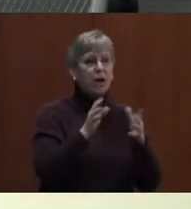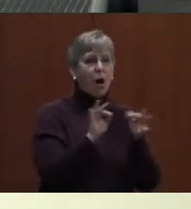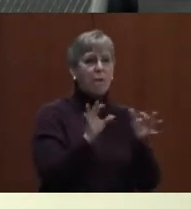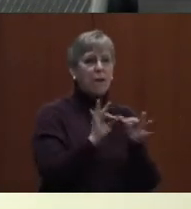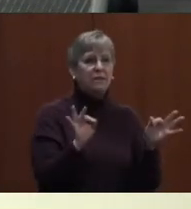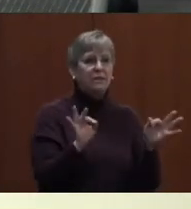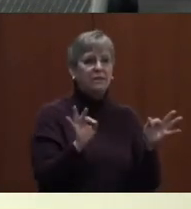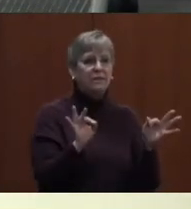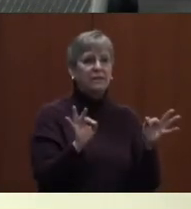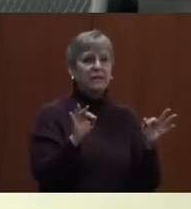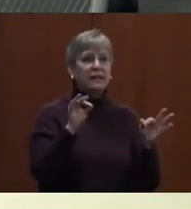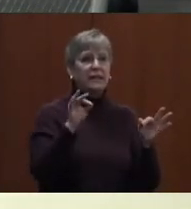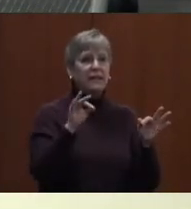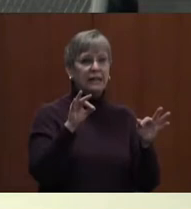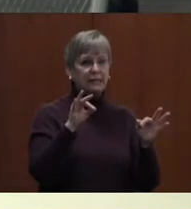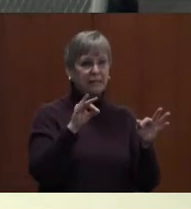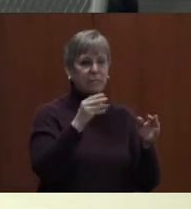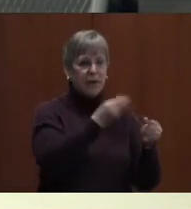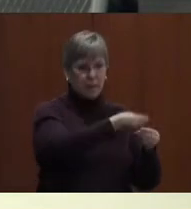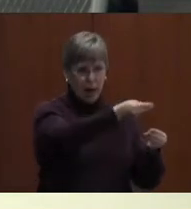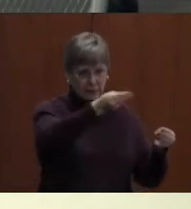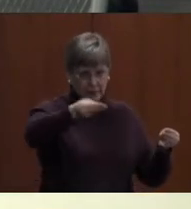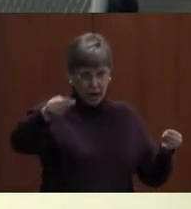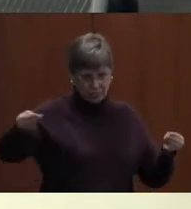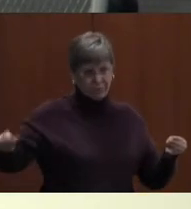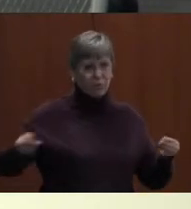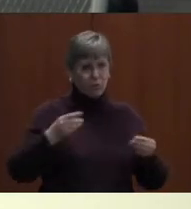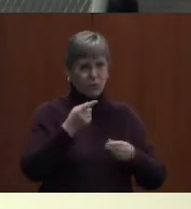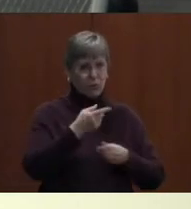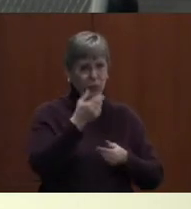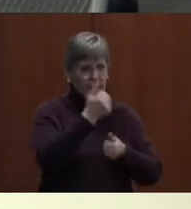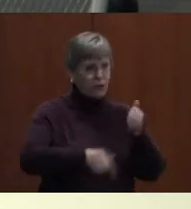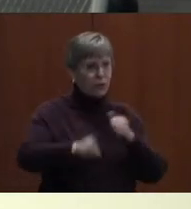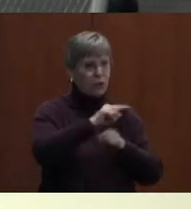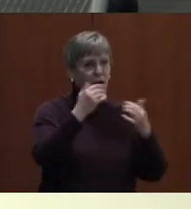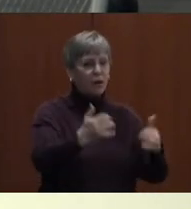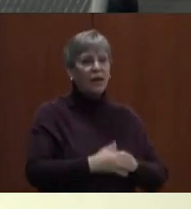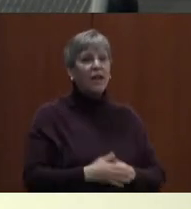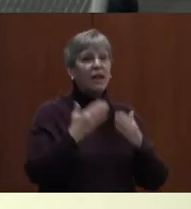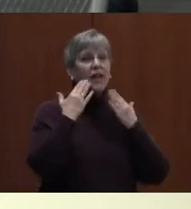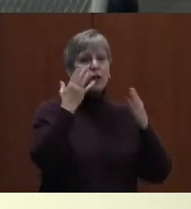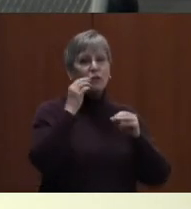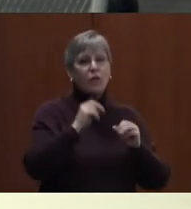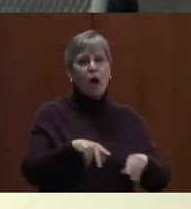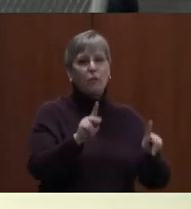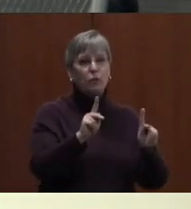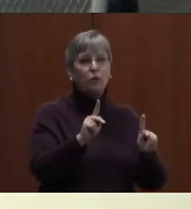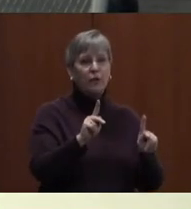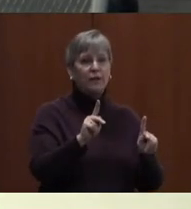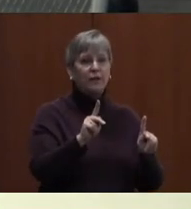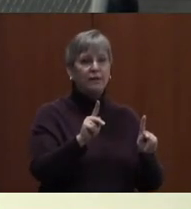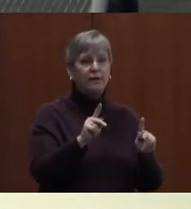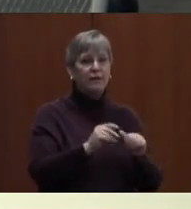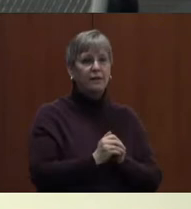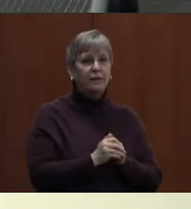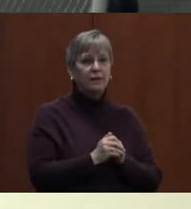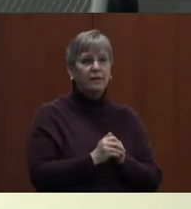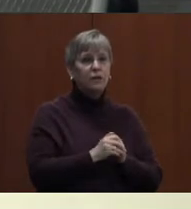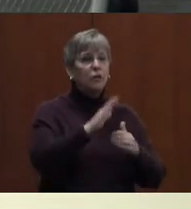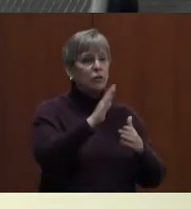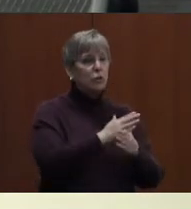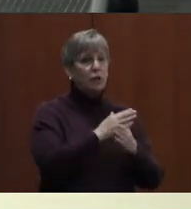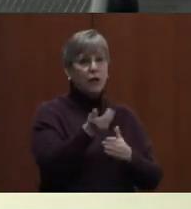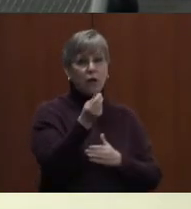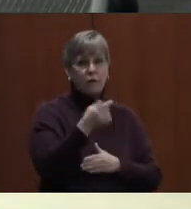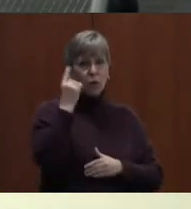is going down the dais. Thank you for the opportunity to share a few